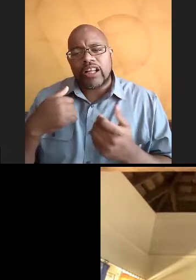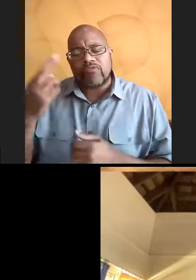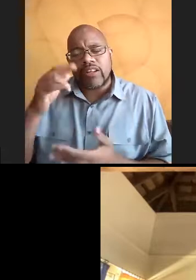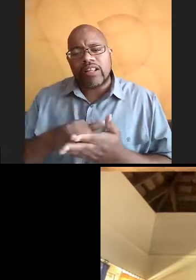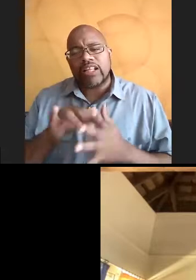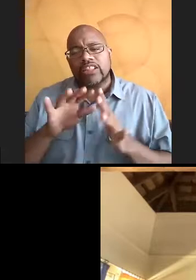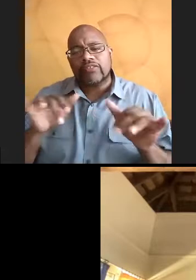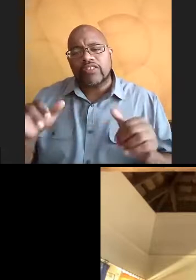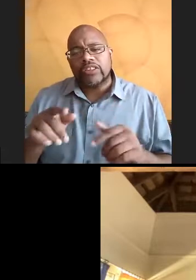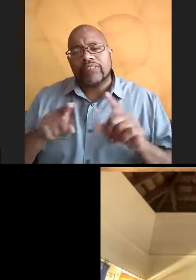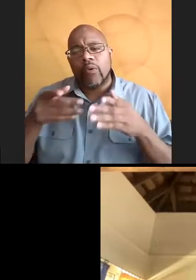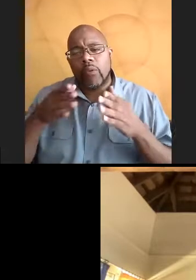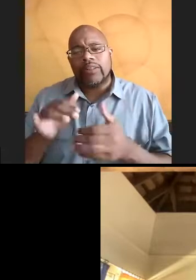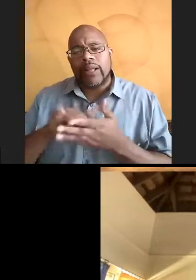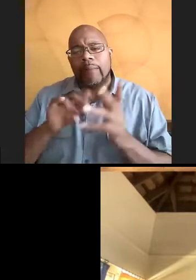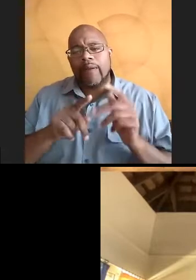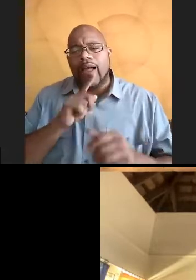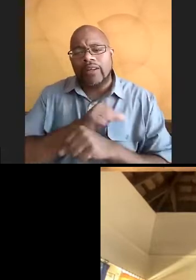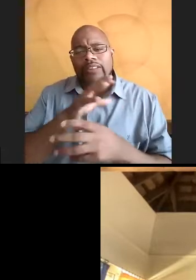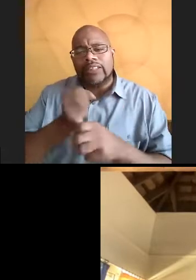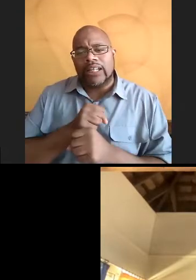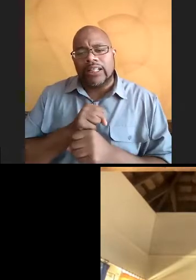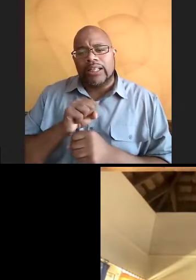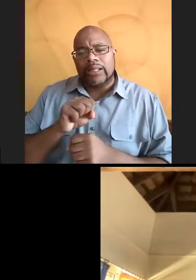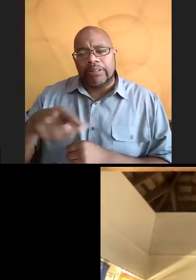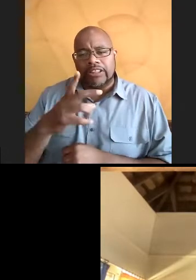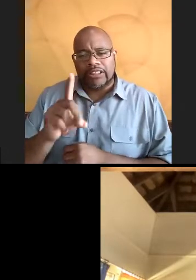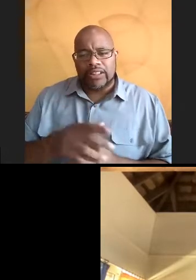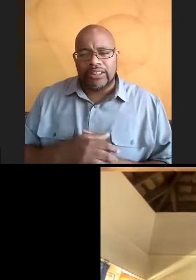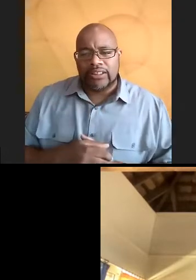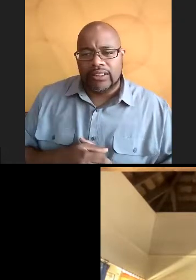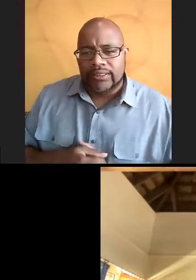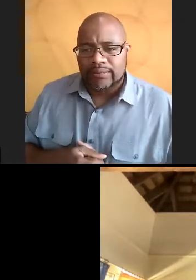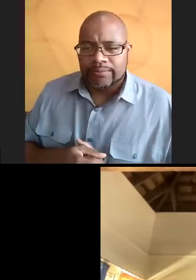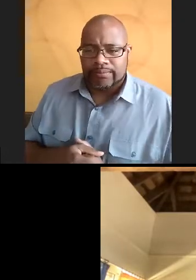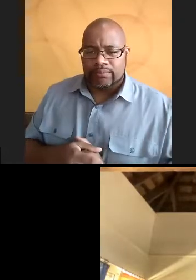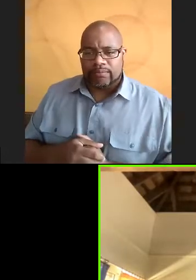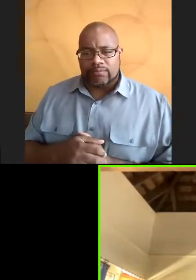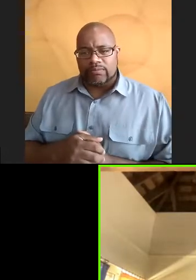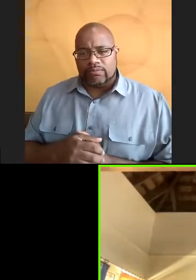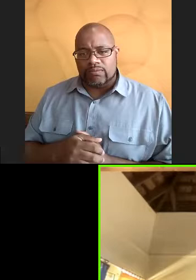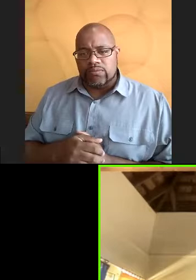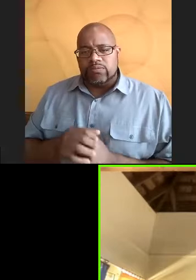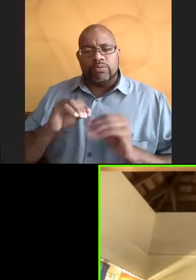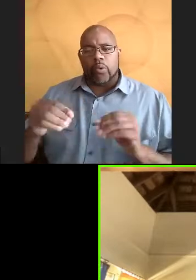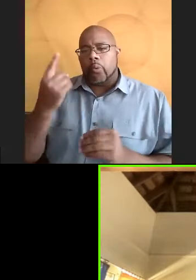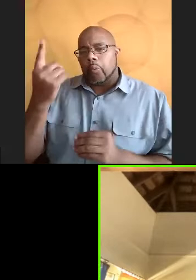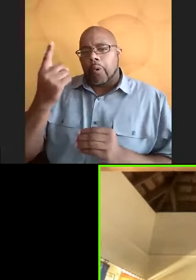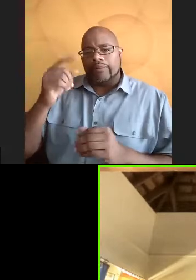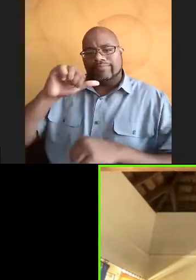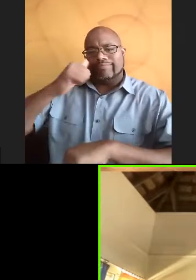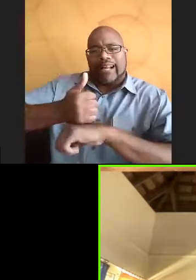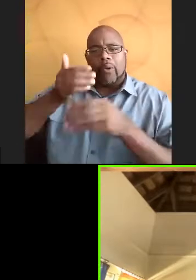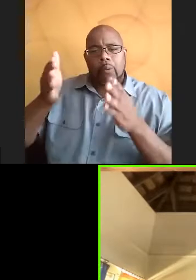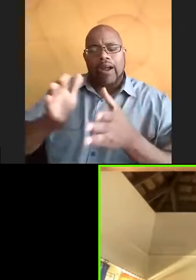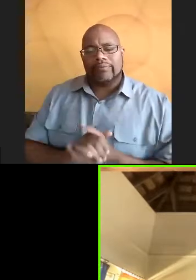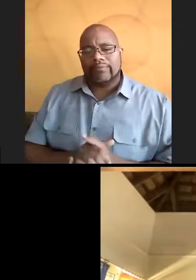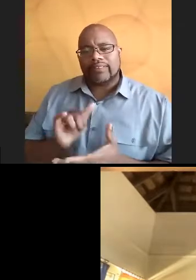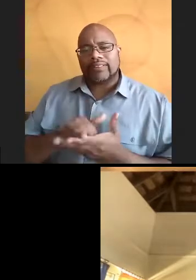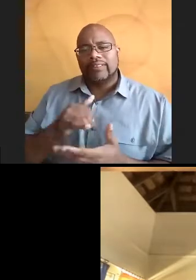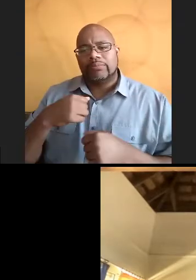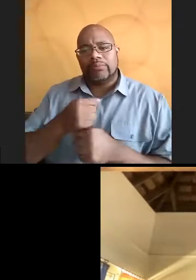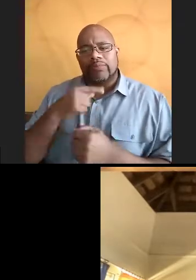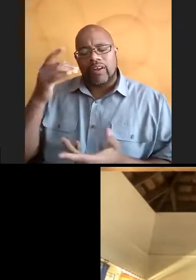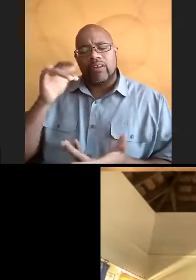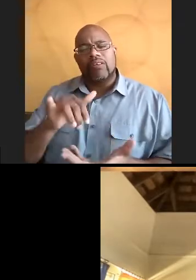diverse ways that people actually get PhDs, right? There's no one set way. And so that kind of made me think,